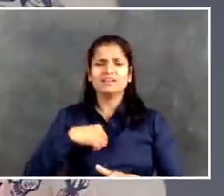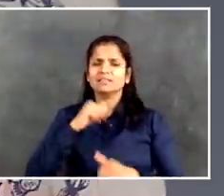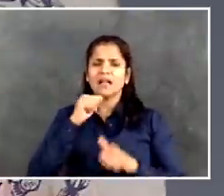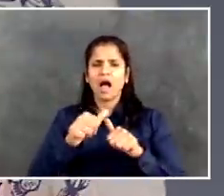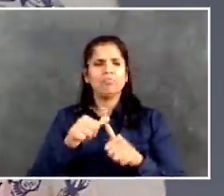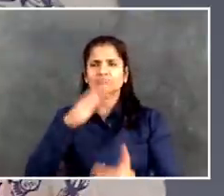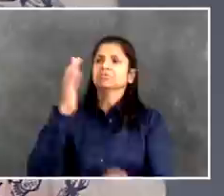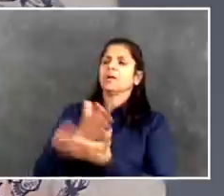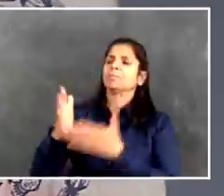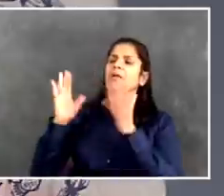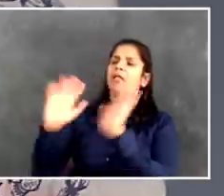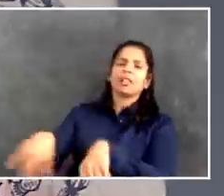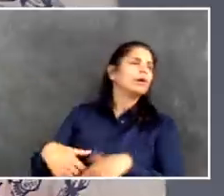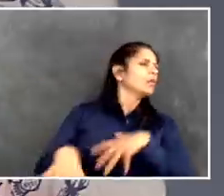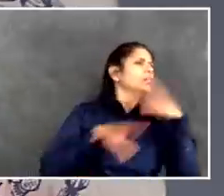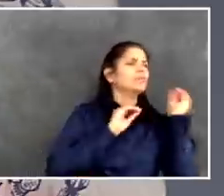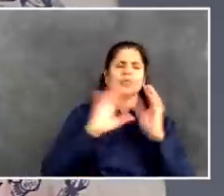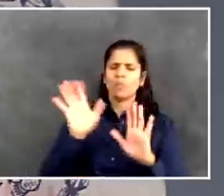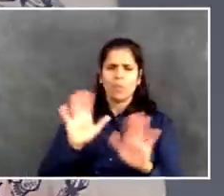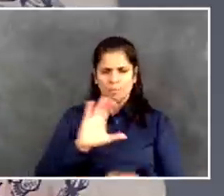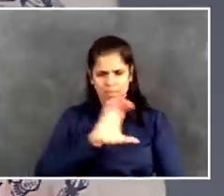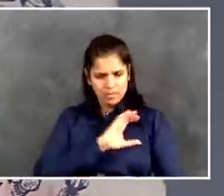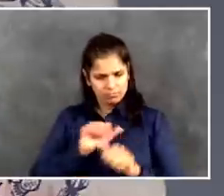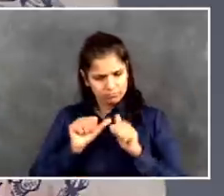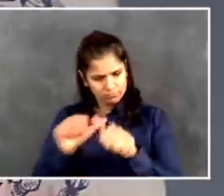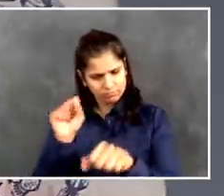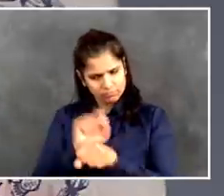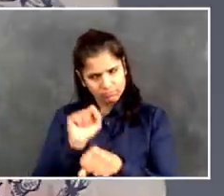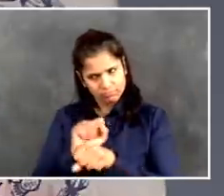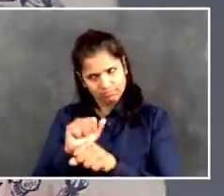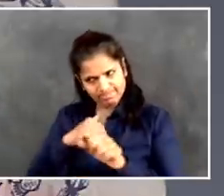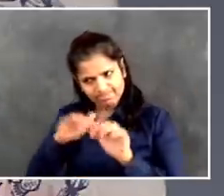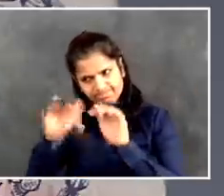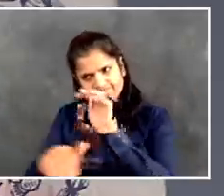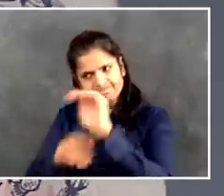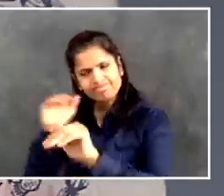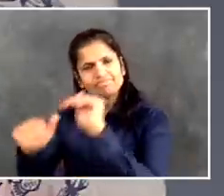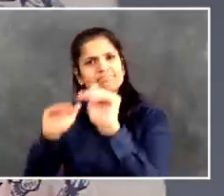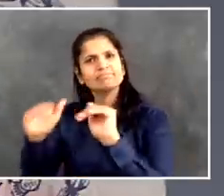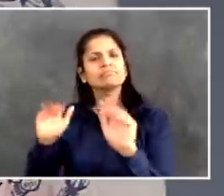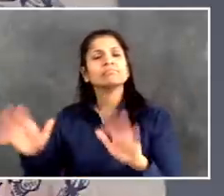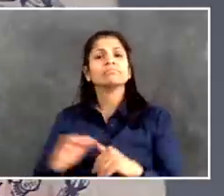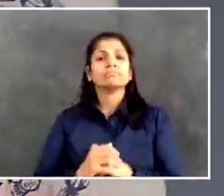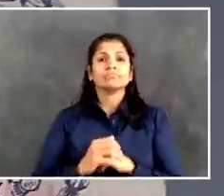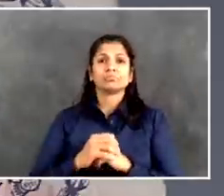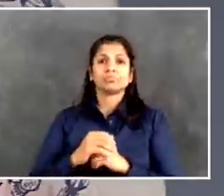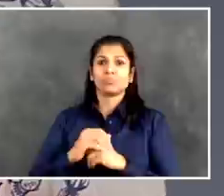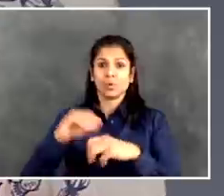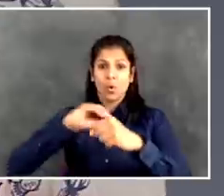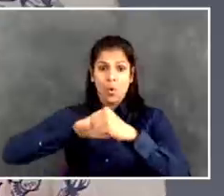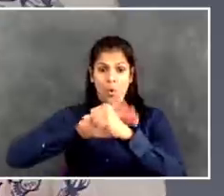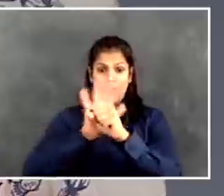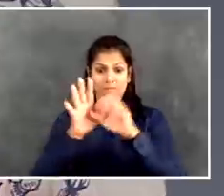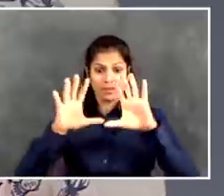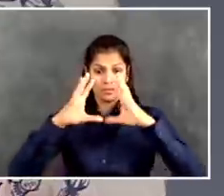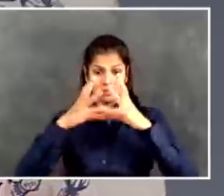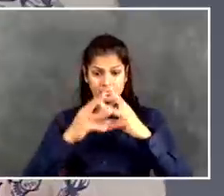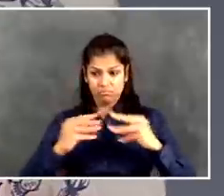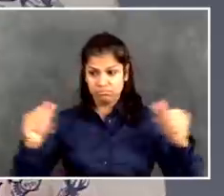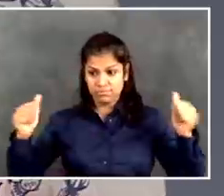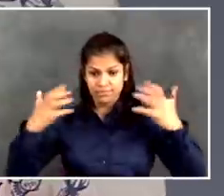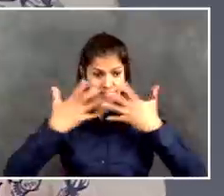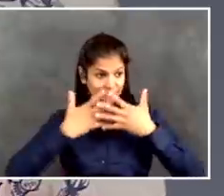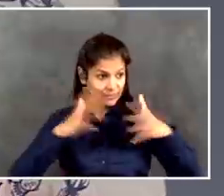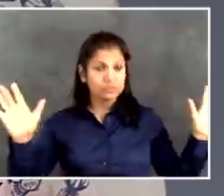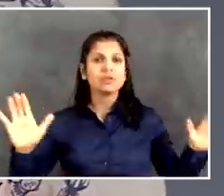what we were talking about with the journey home plan of ending permanent street homelessness, because we have the tools now that we think